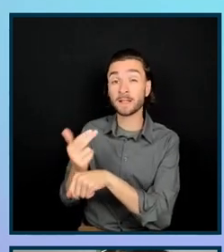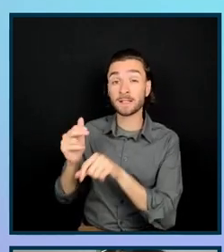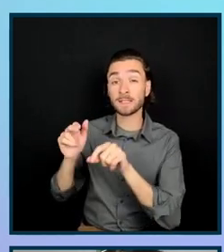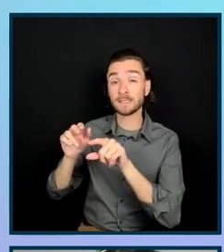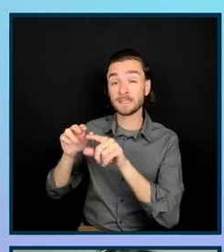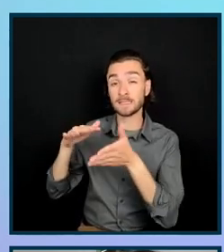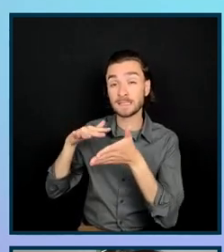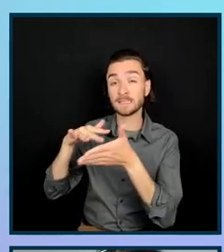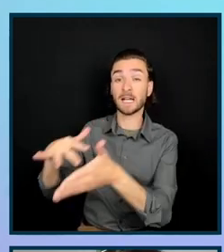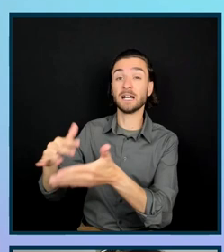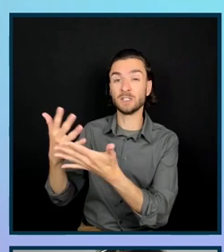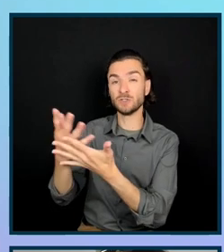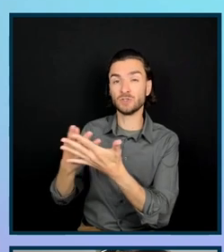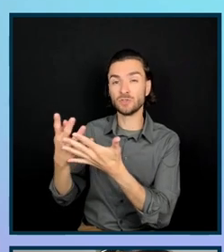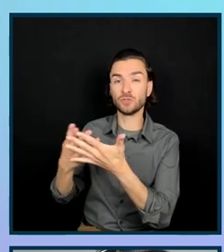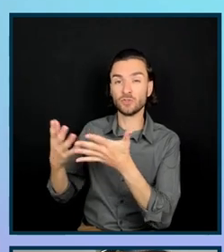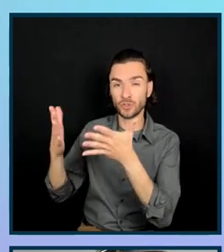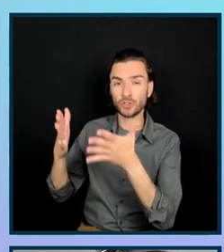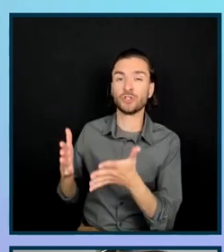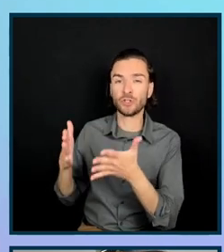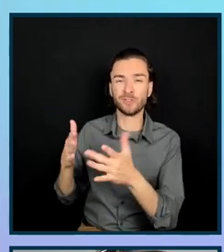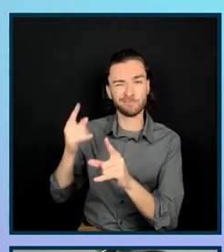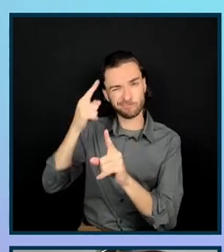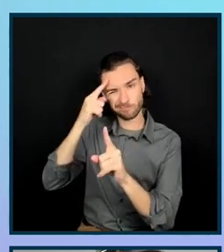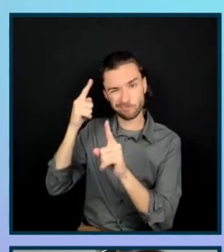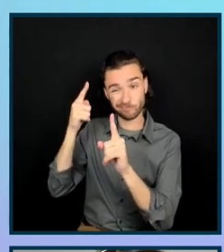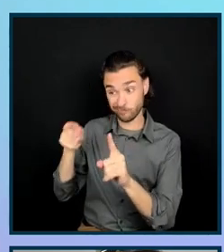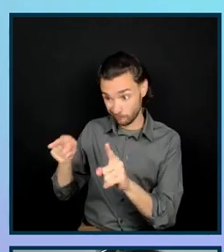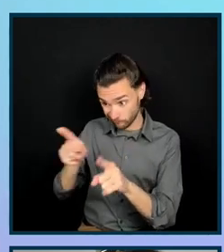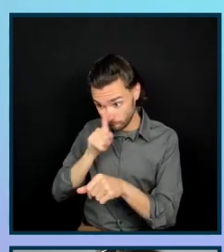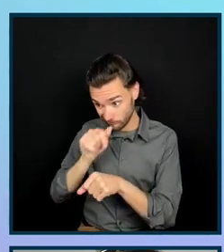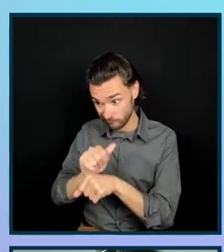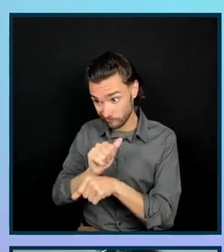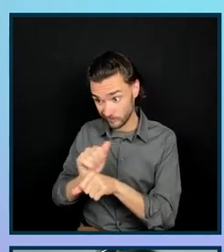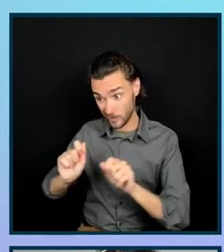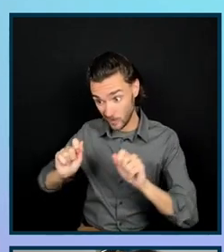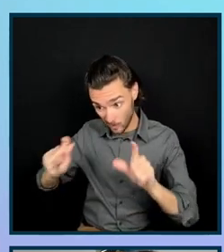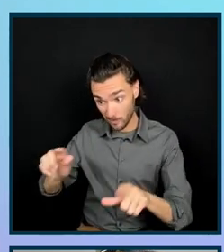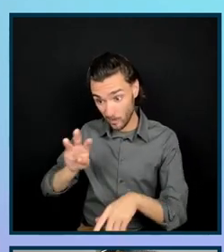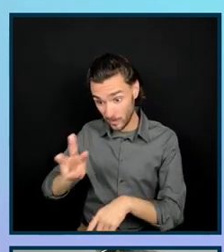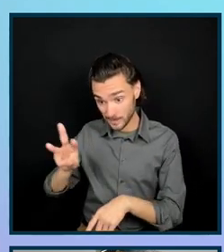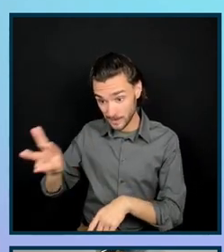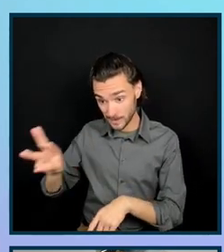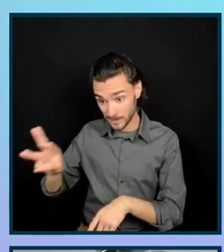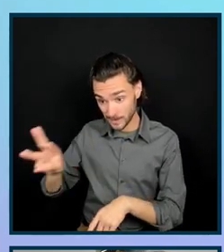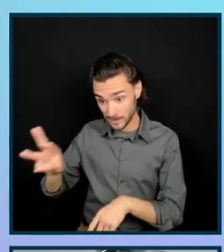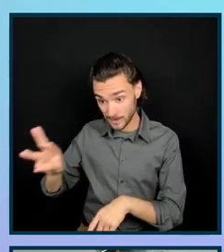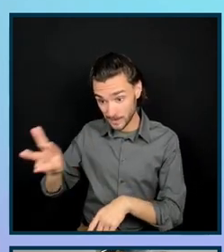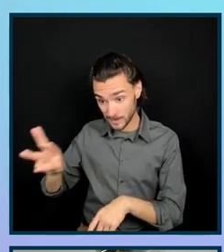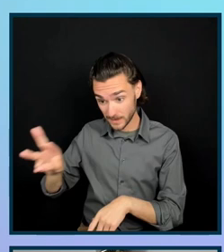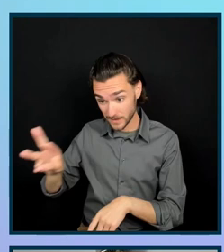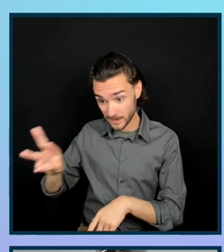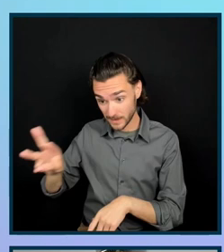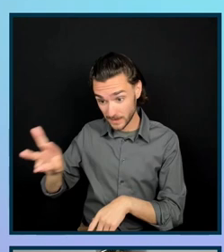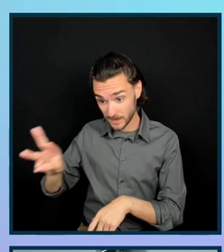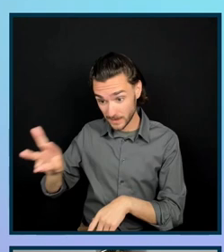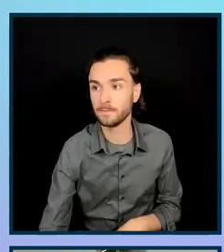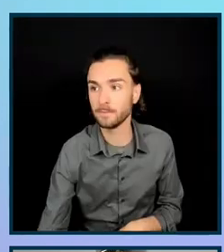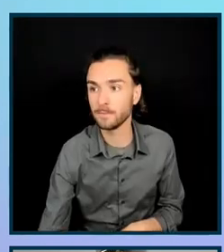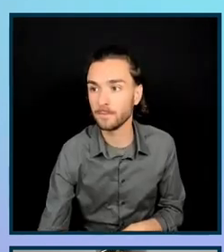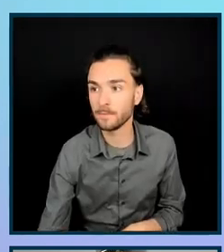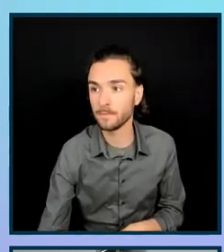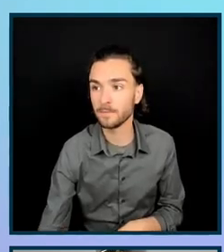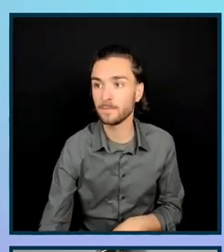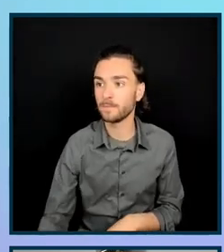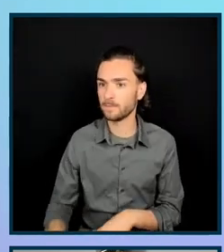ideally, we want to make sure that we're talking to people who actually use the website. But like Rachel said, it's really important for us here at Sandstorm that we're talking to a diverse